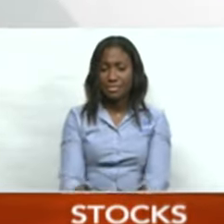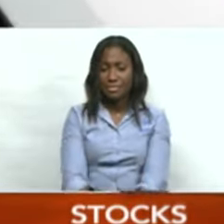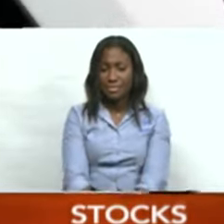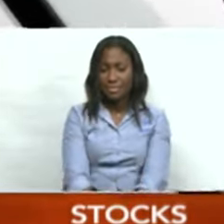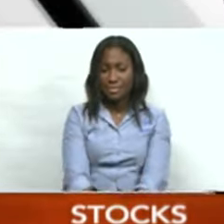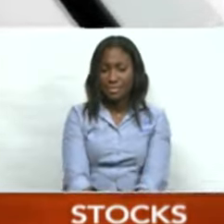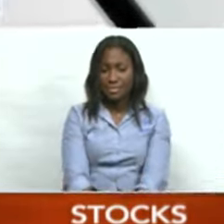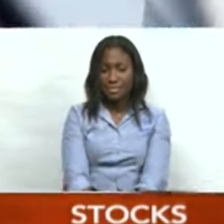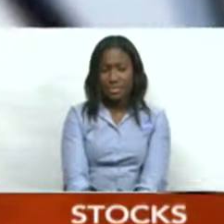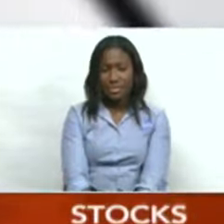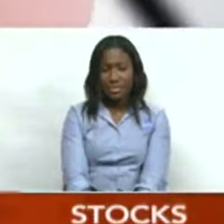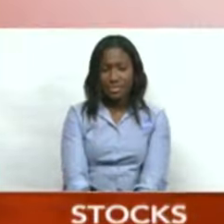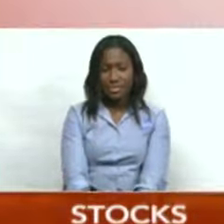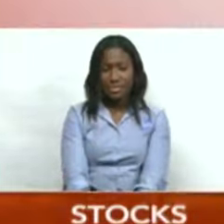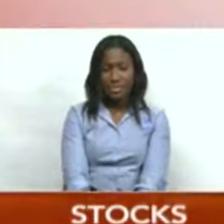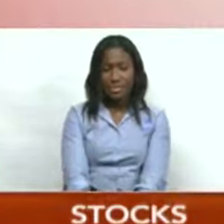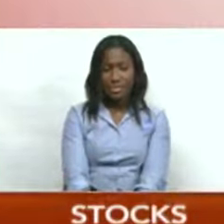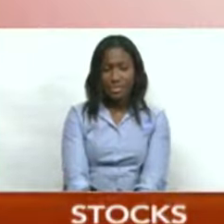Well,